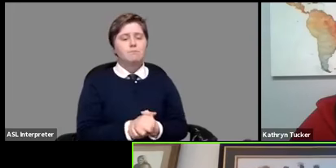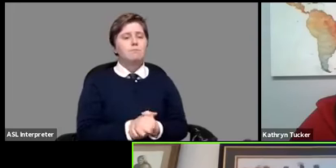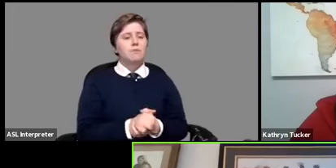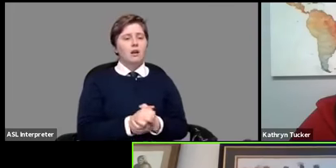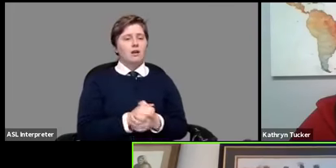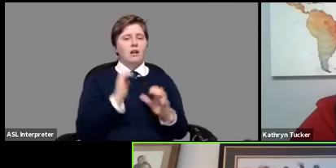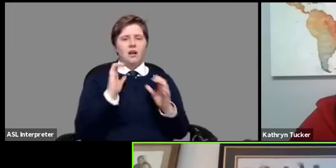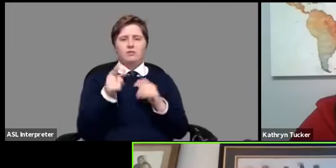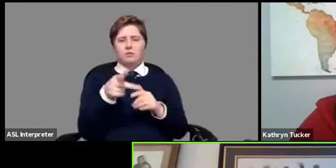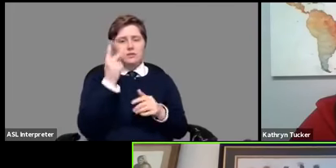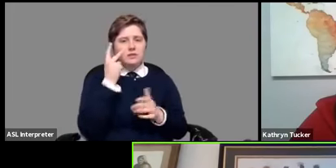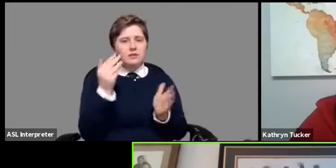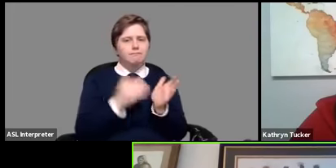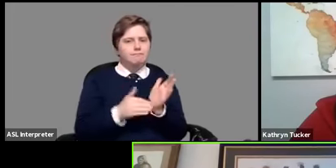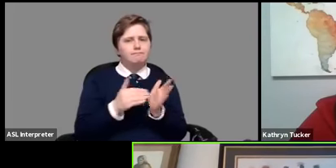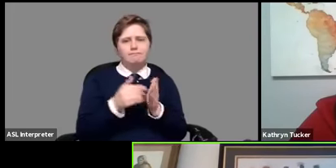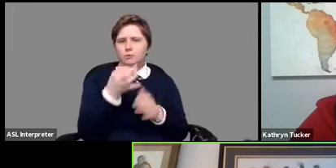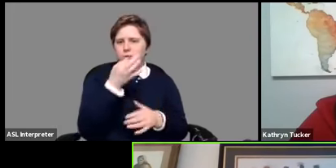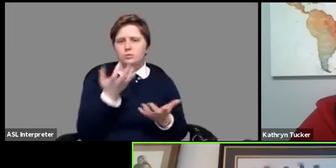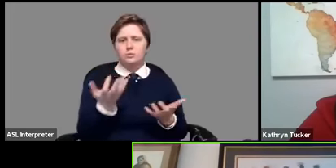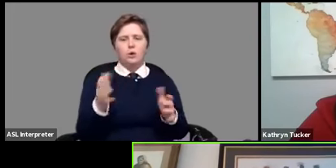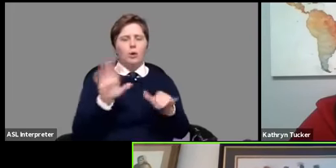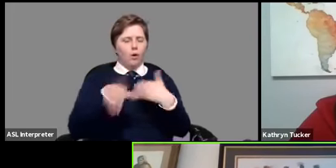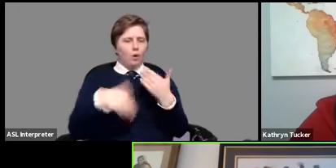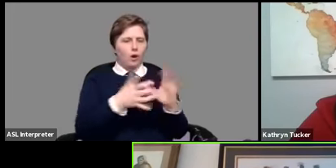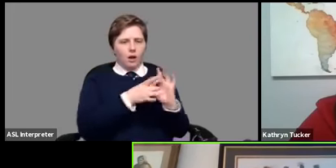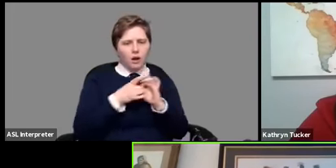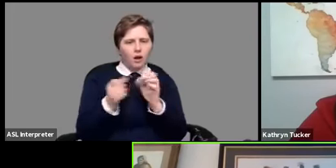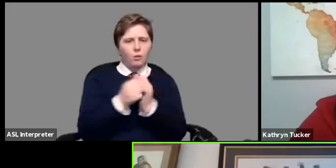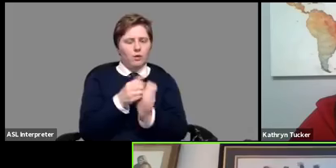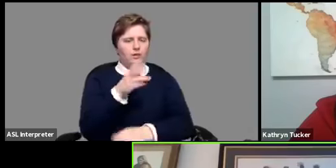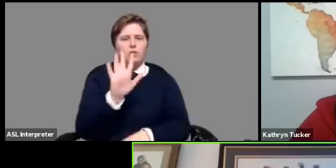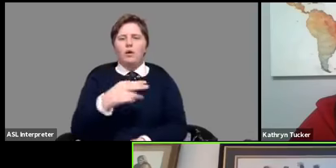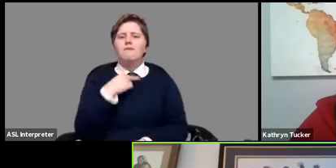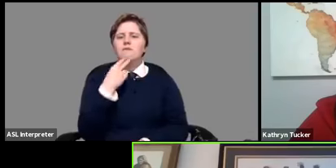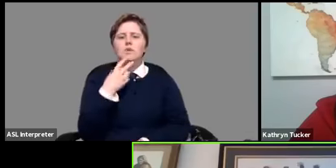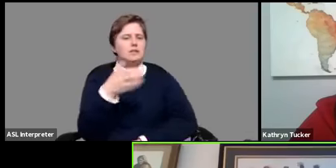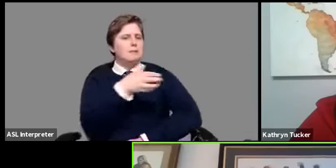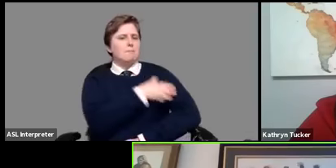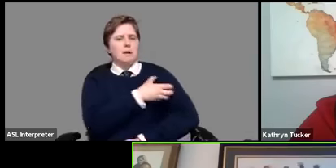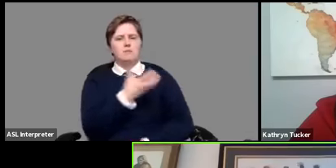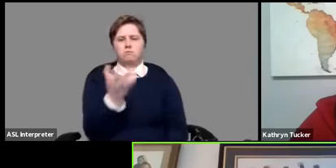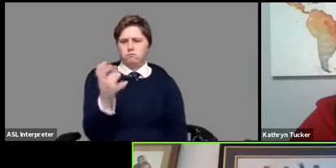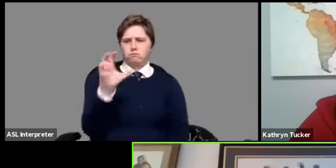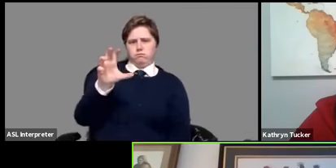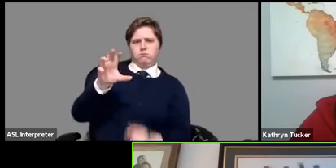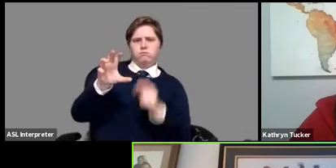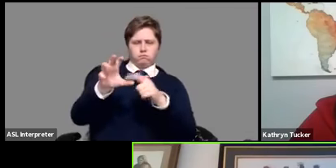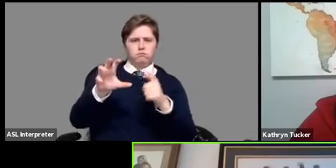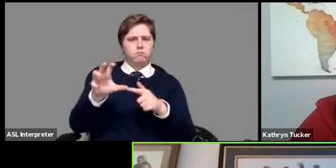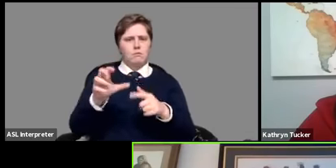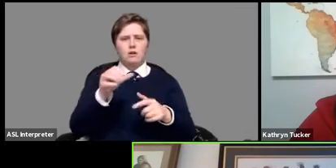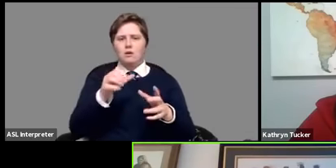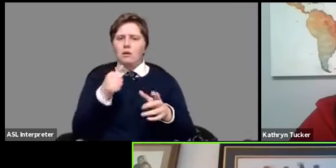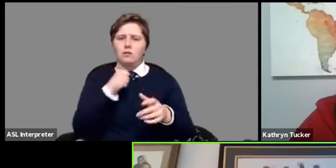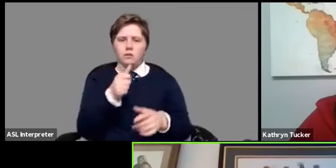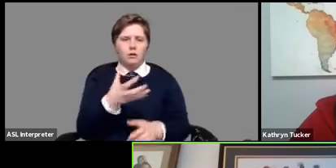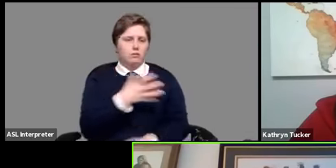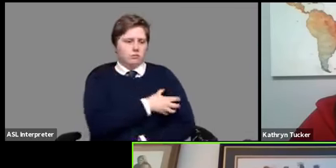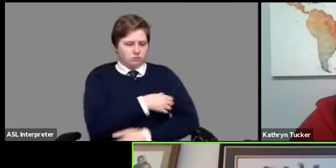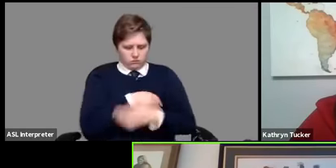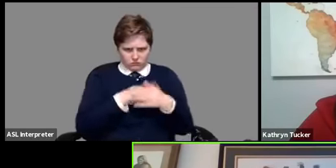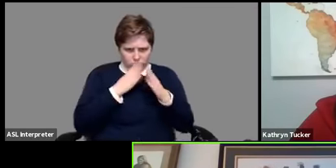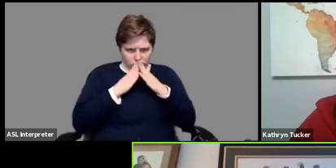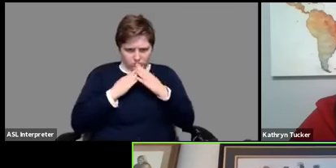that you will hear coming up up all have to do with the power of your voice don't just accept things in silence raise